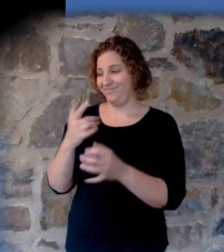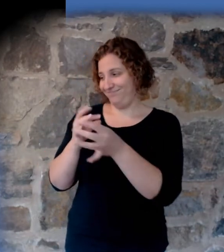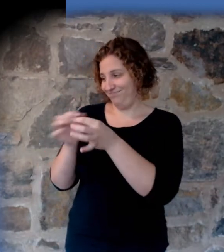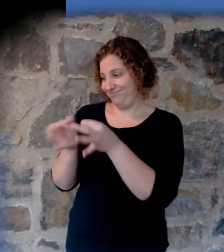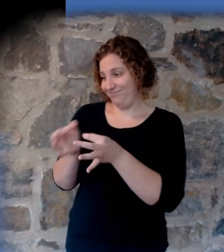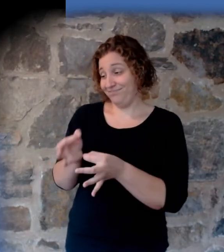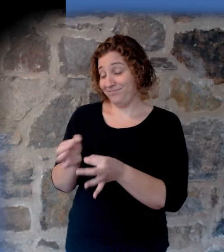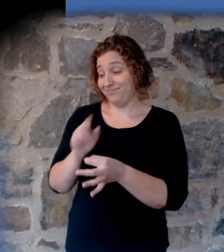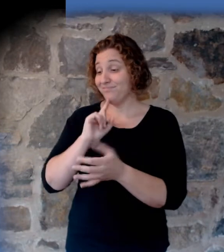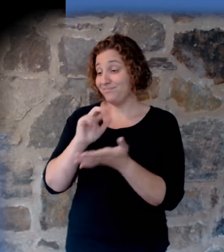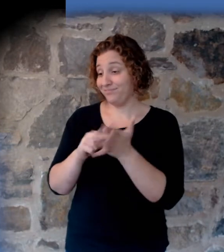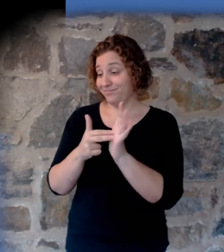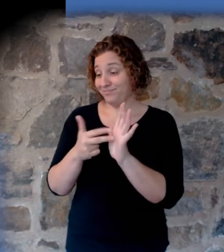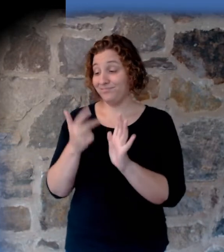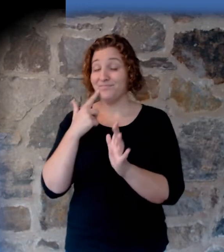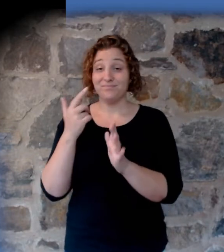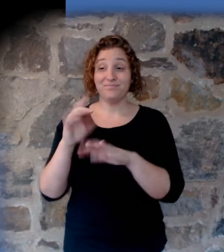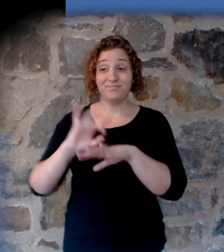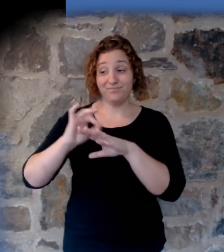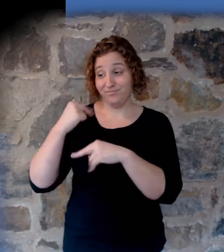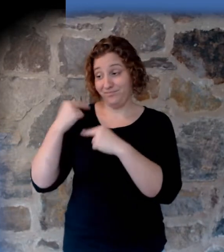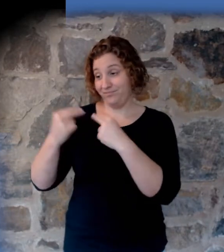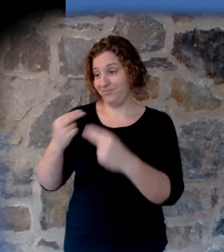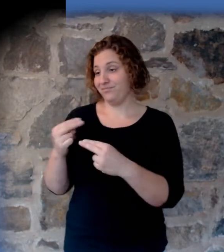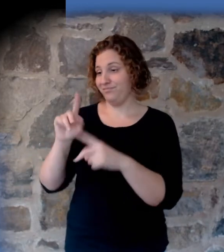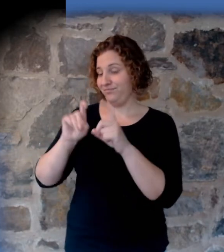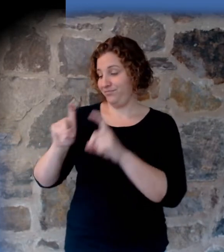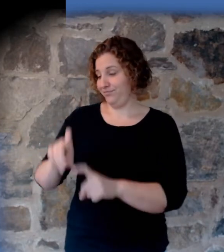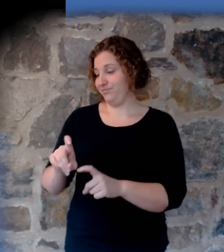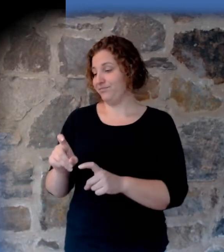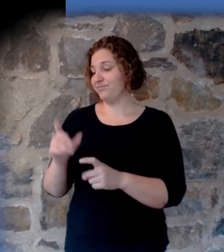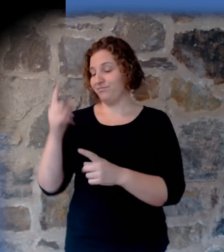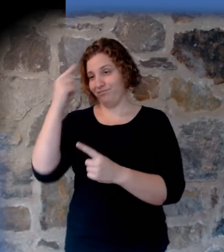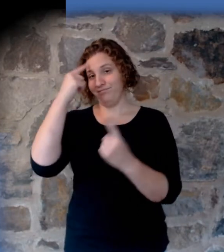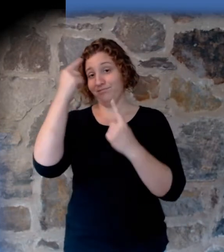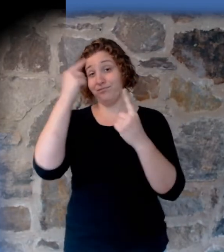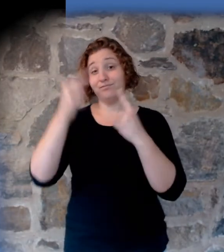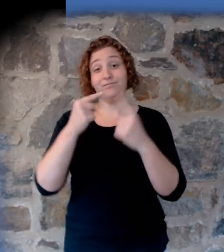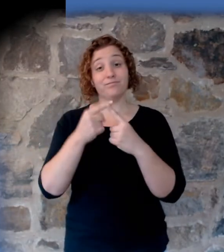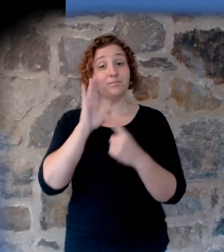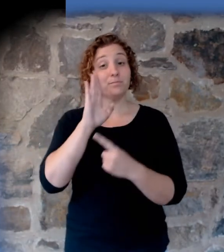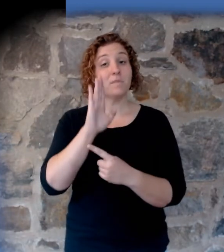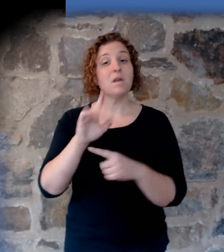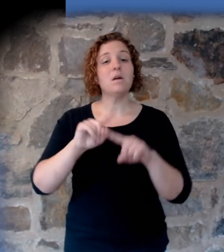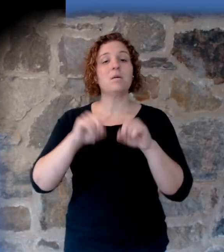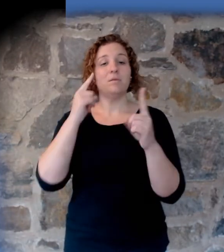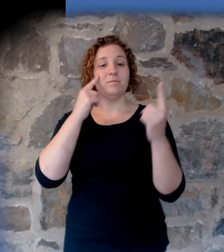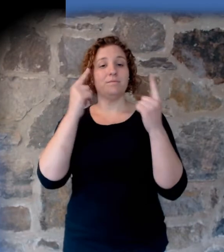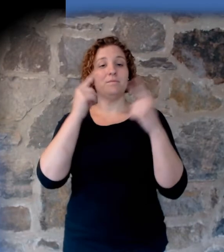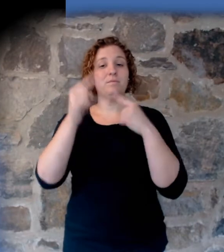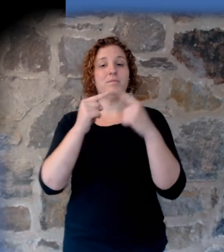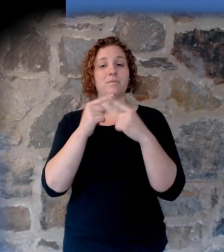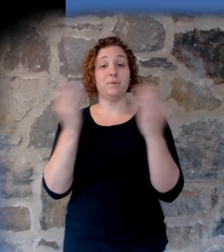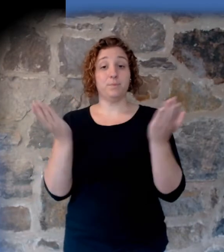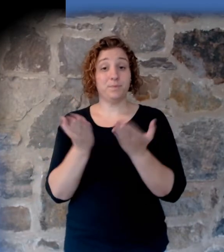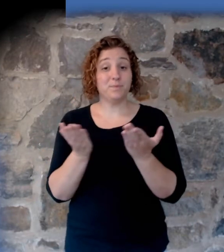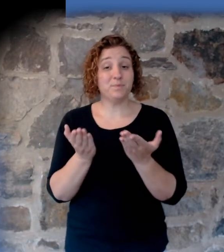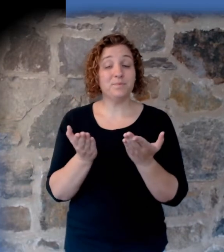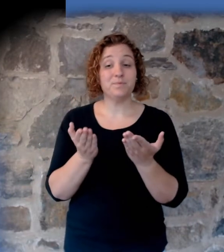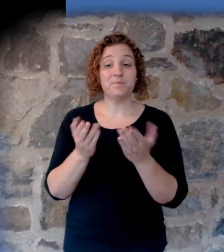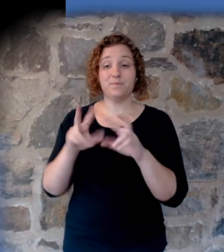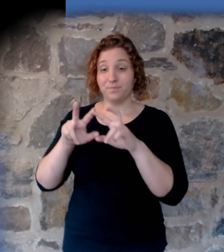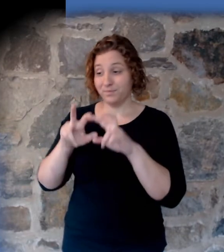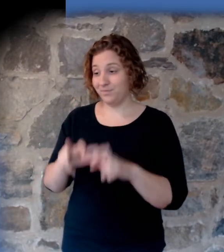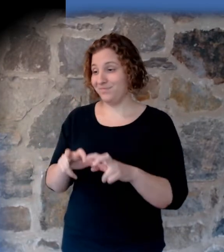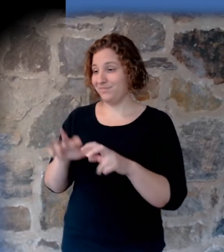Earth history would ask them to consider. Yet, when you come here and look at this, nearly a featureless plane.